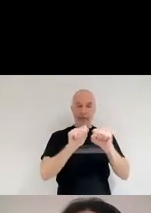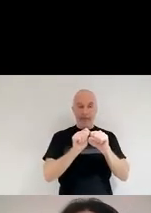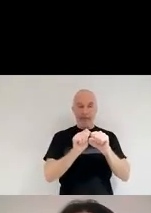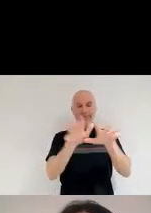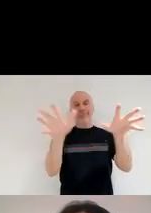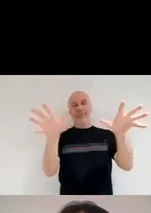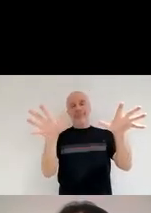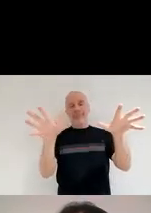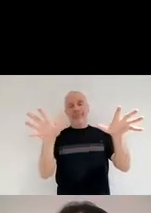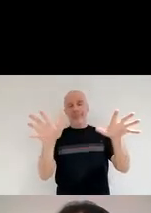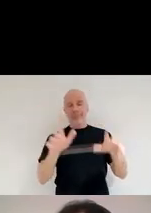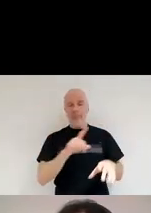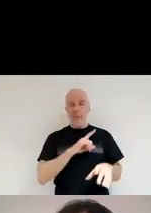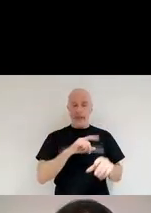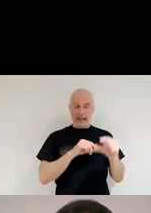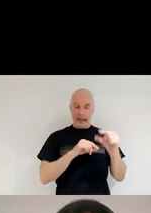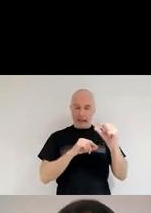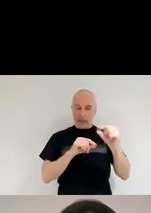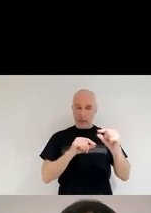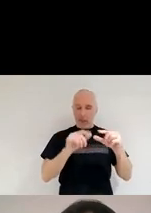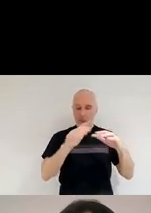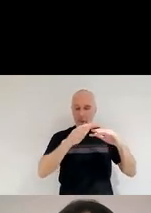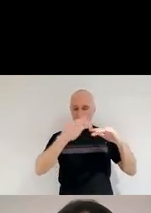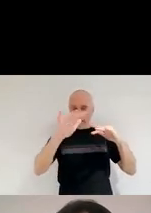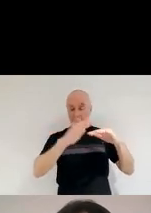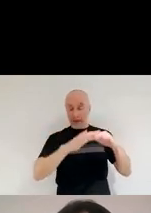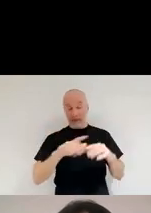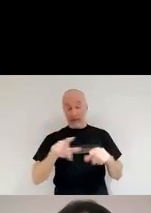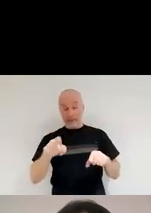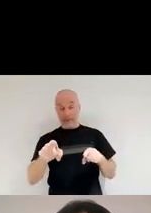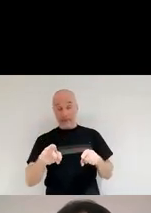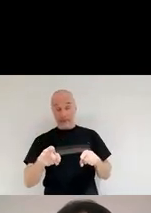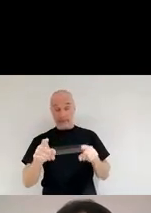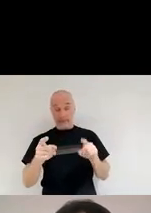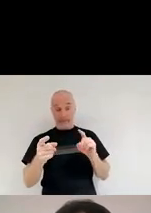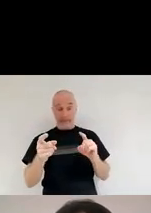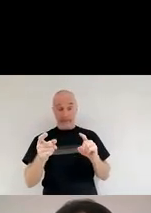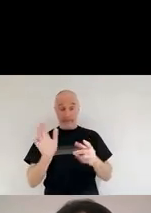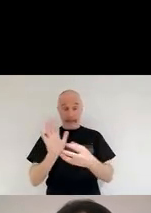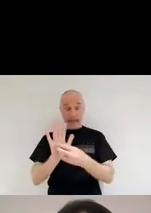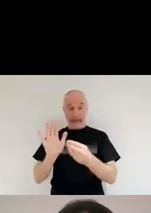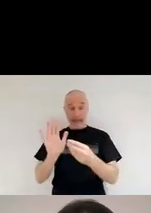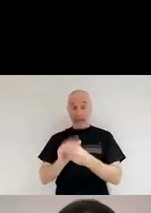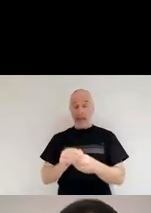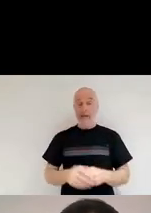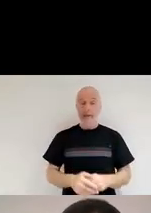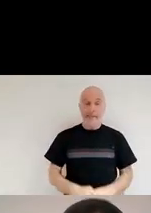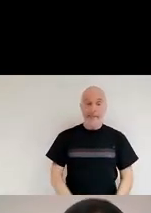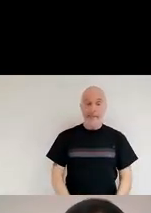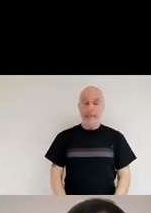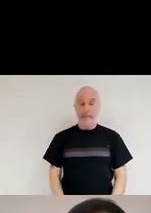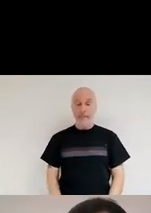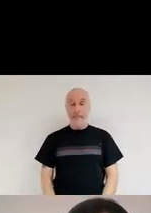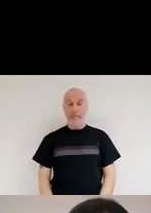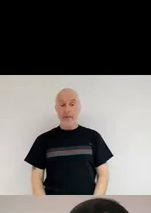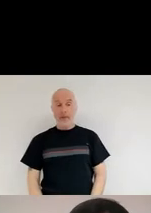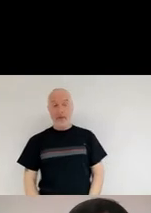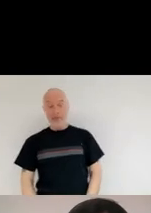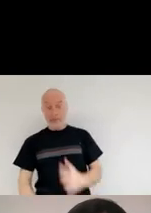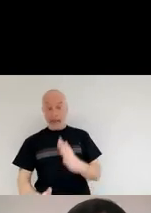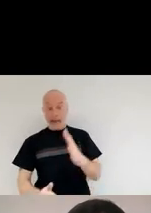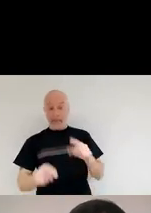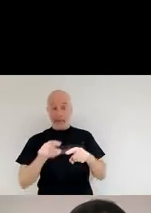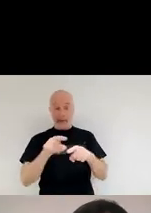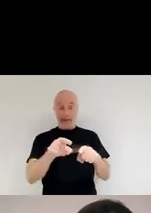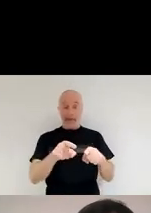So we are able to see things like this. So here at the left hand side, we have the witch head nebula, which hopefully you can